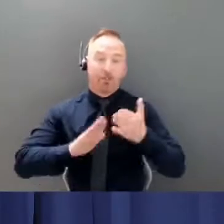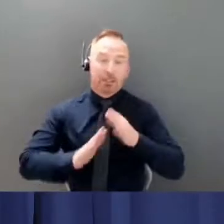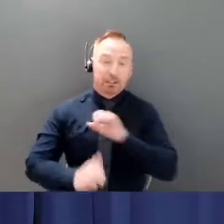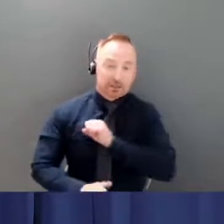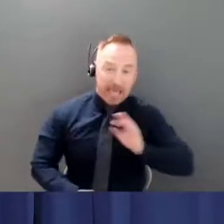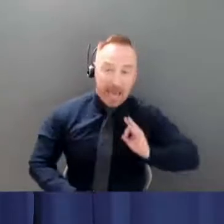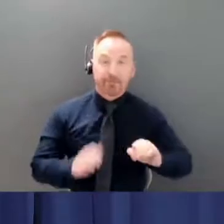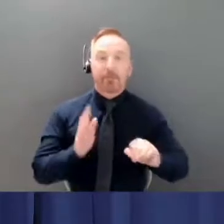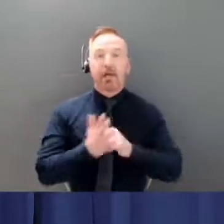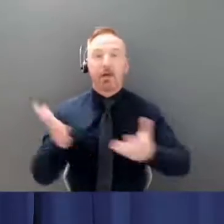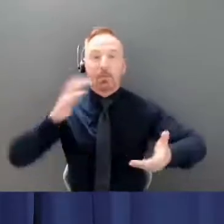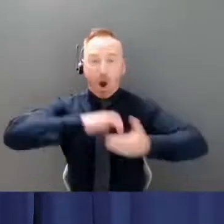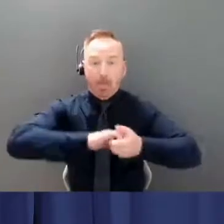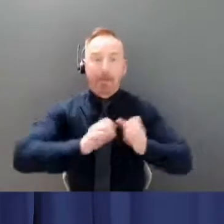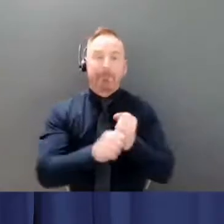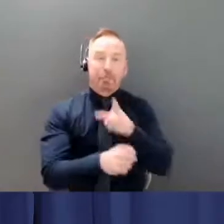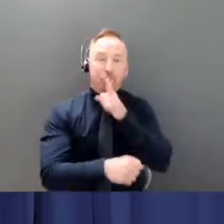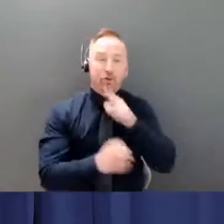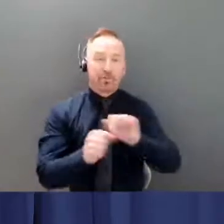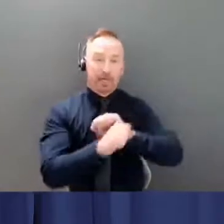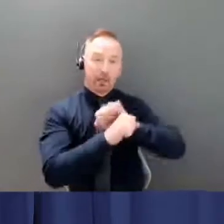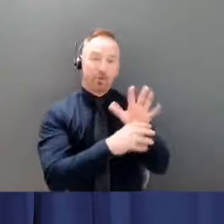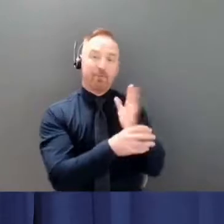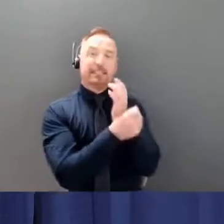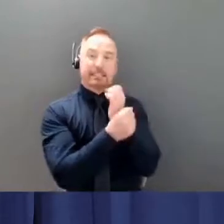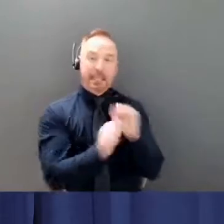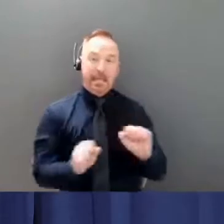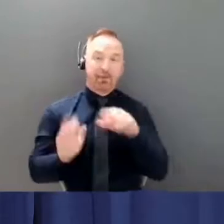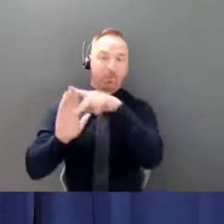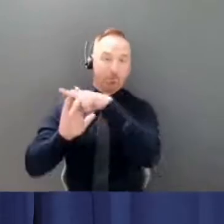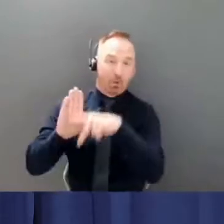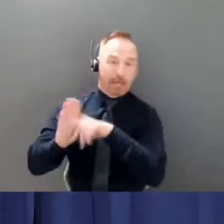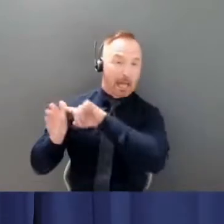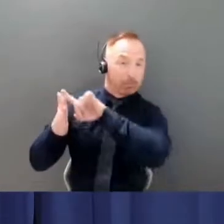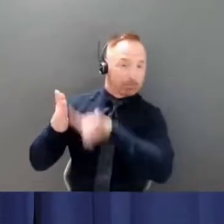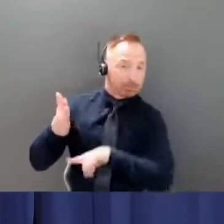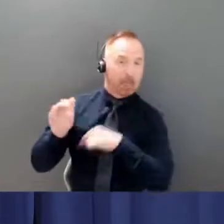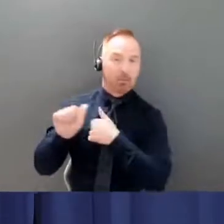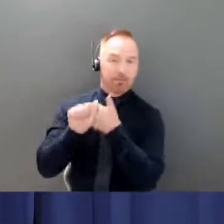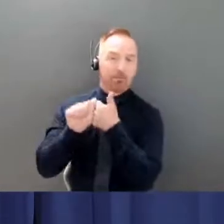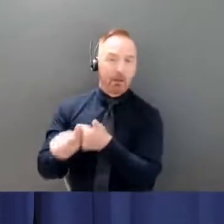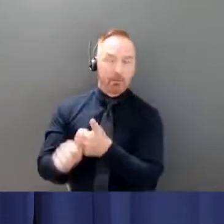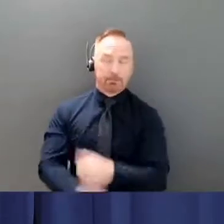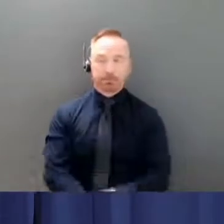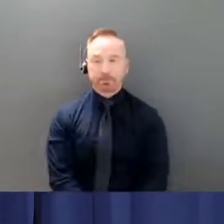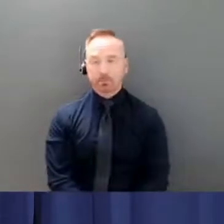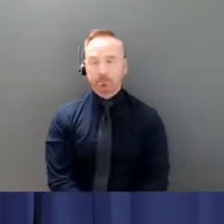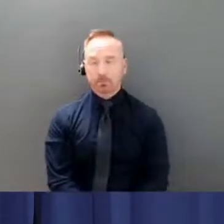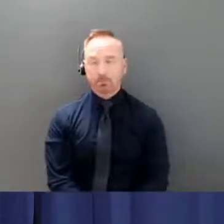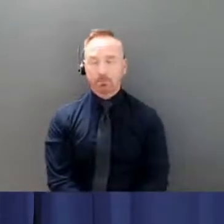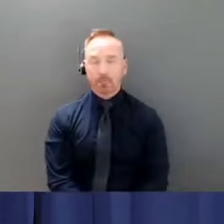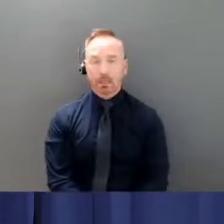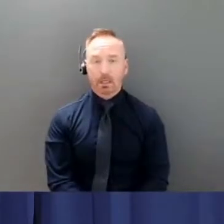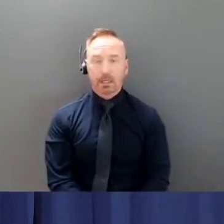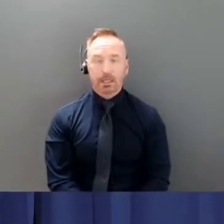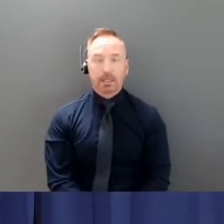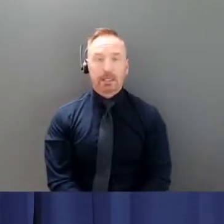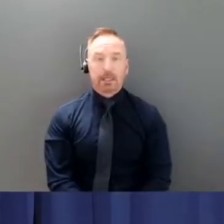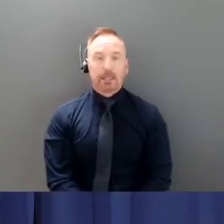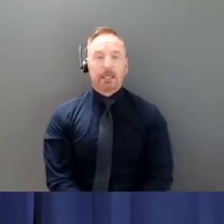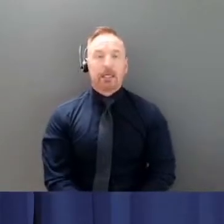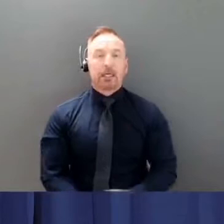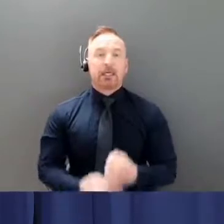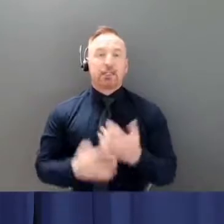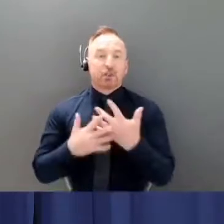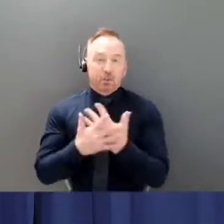that enhanced COVID-safe protocols are in place. Screening of staff and guests, testing,